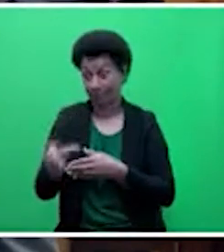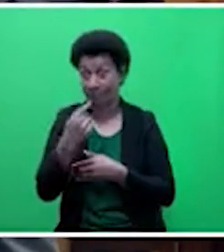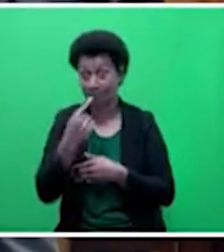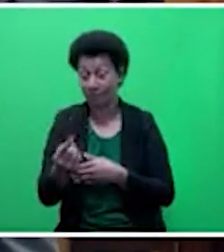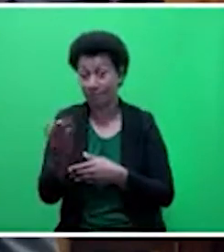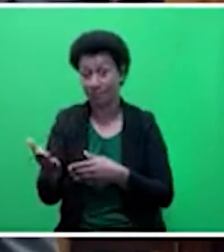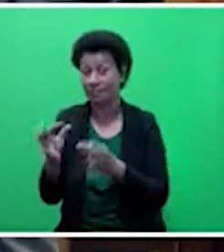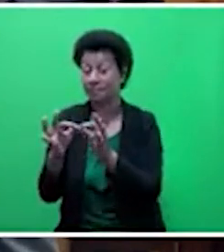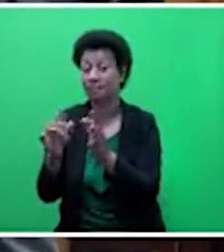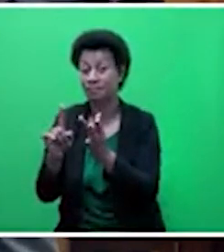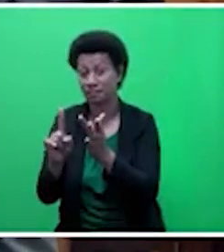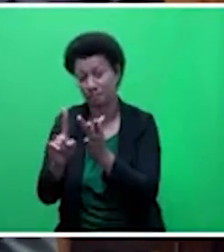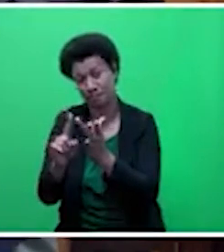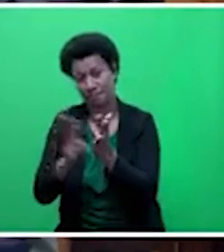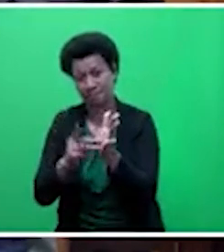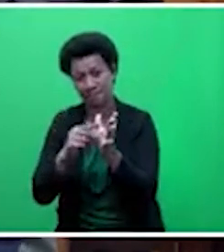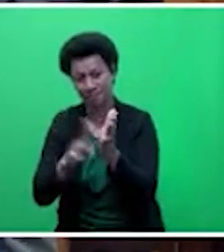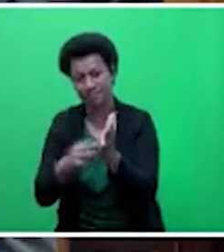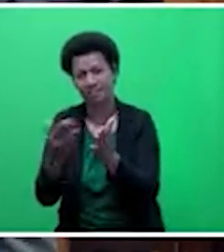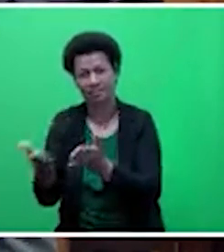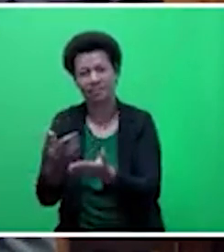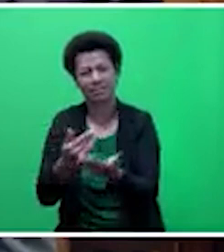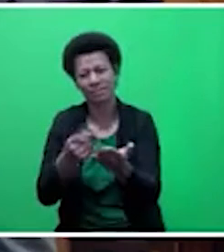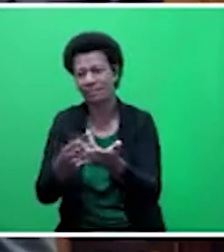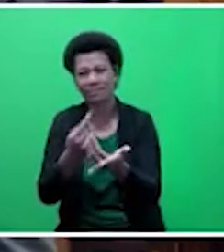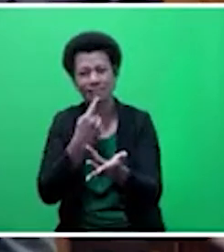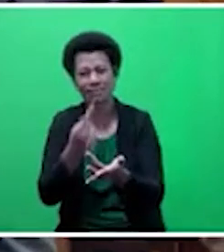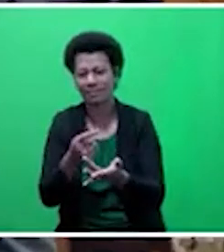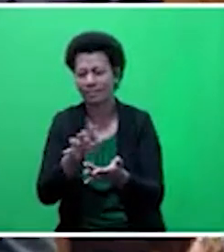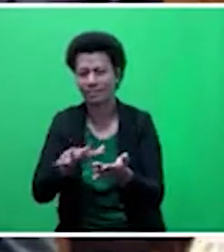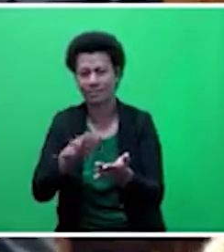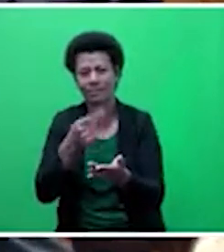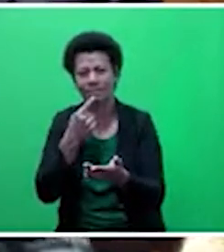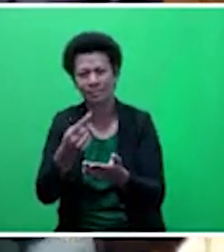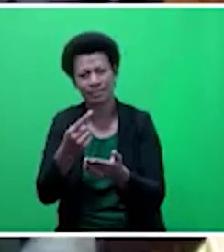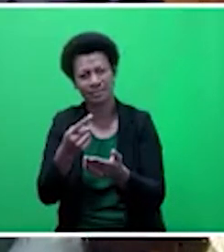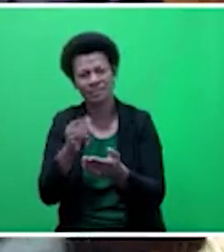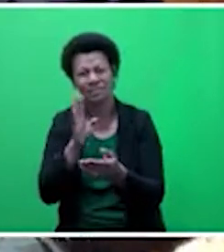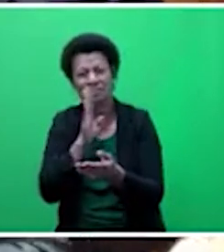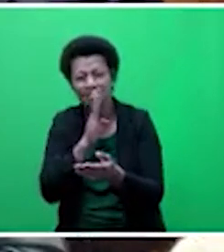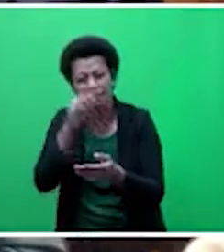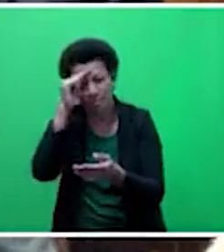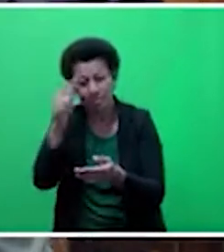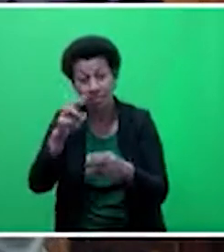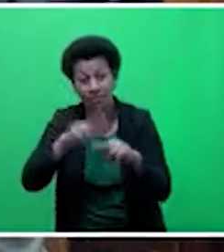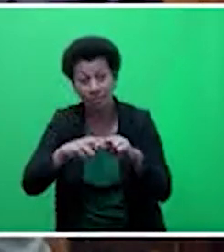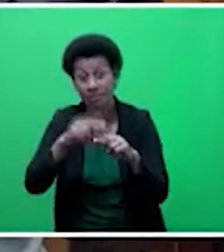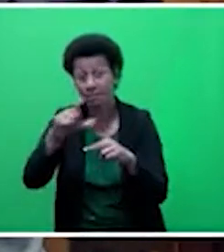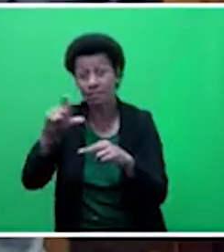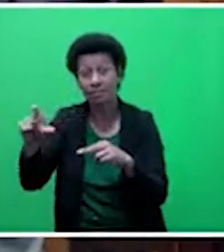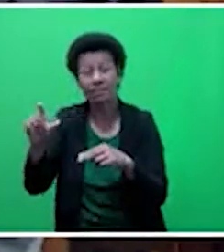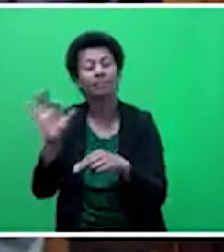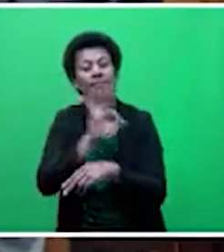Prasad and the others have said, sir, they seem to misunderstand FCCC's role is not to control